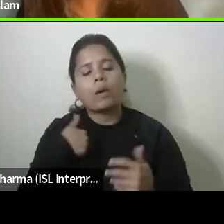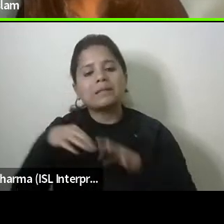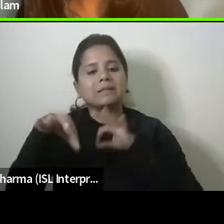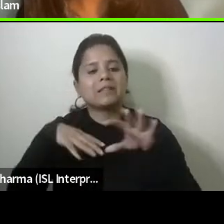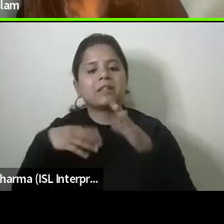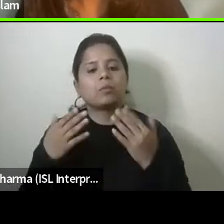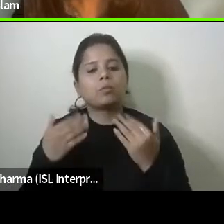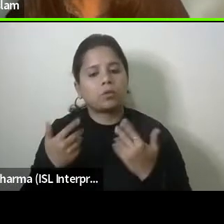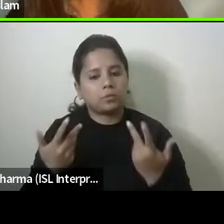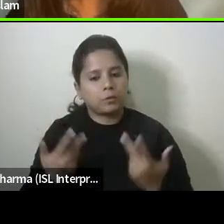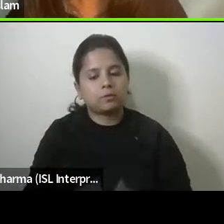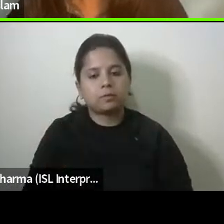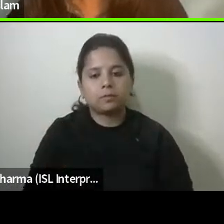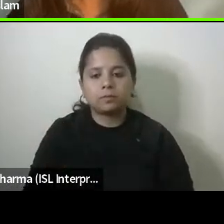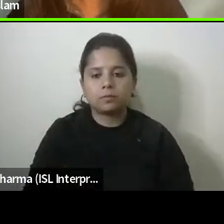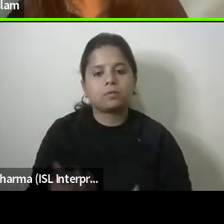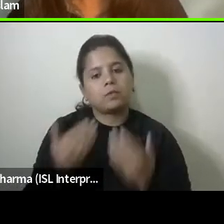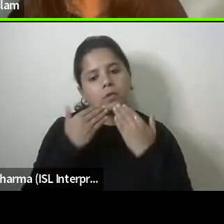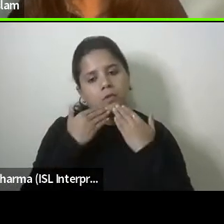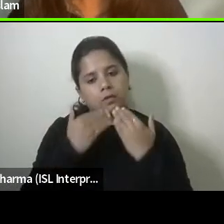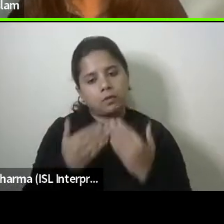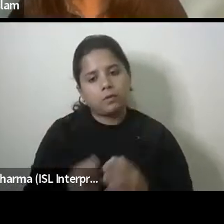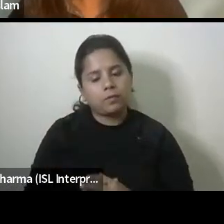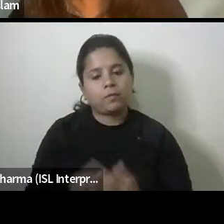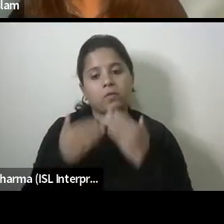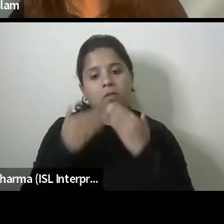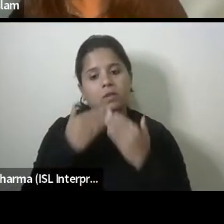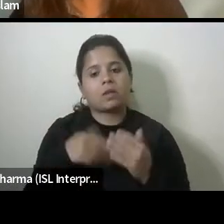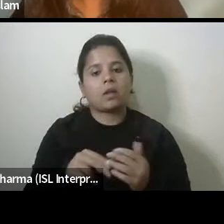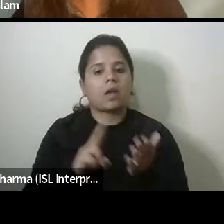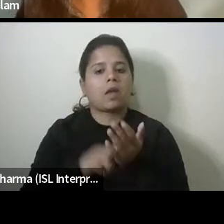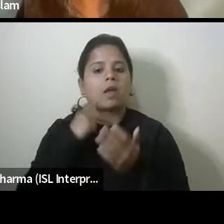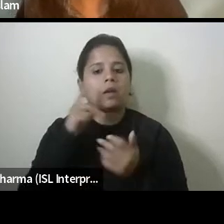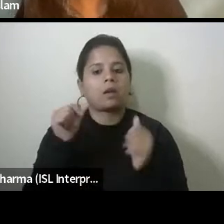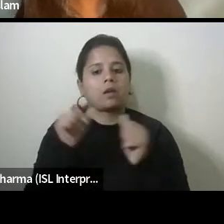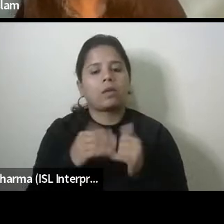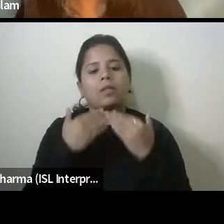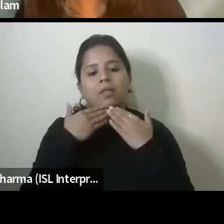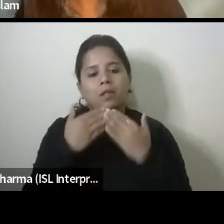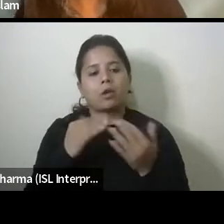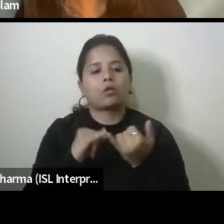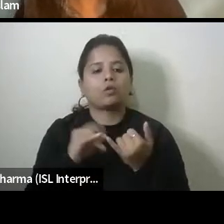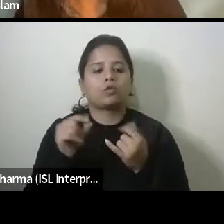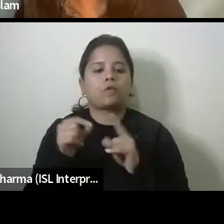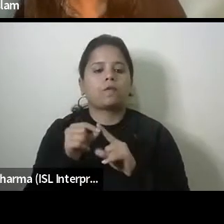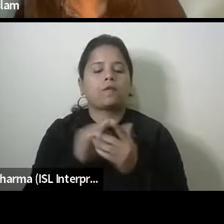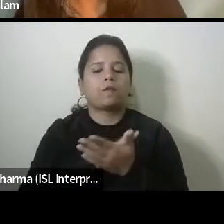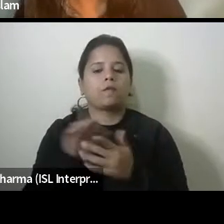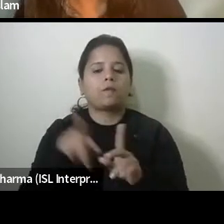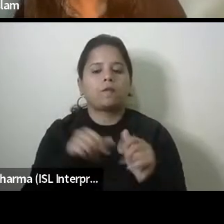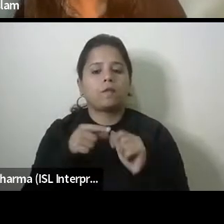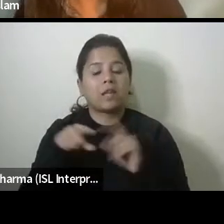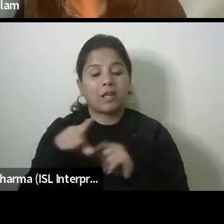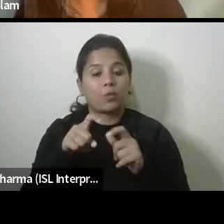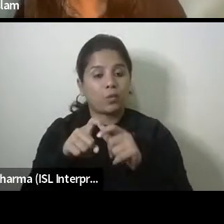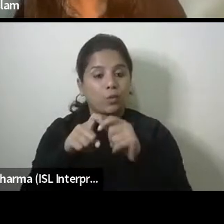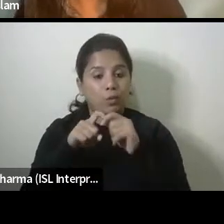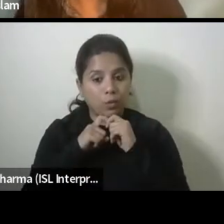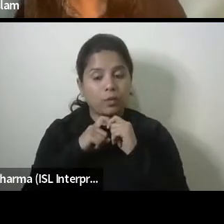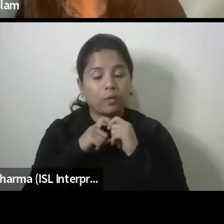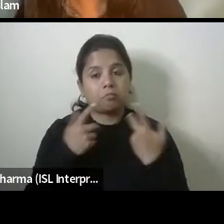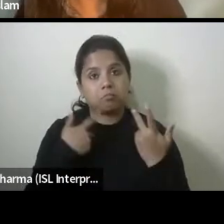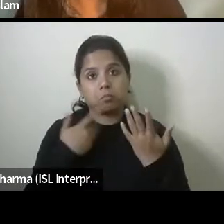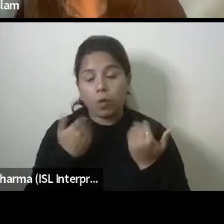right um thank you niu thank you sophia uh so this question that can we really